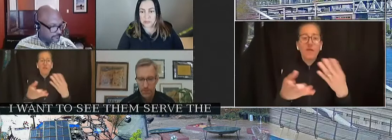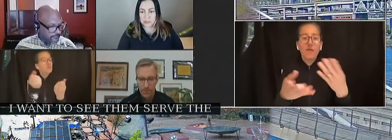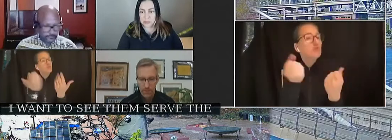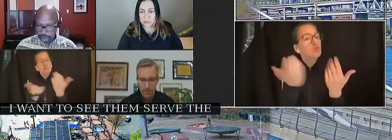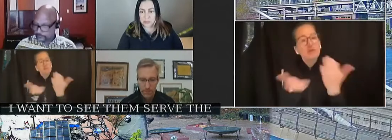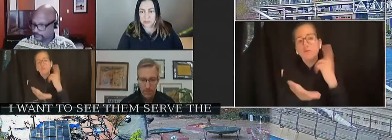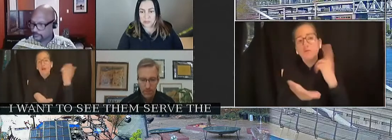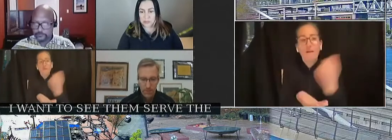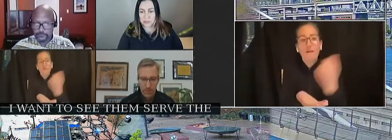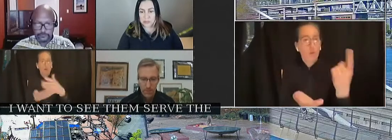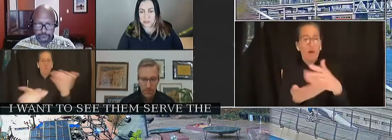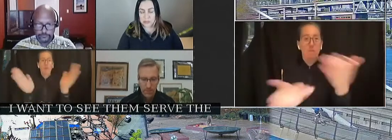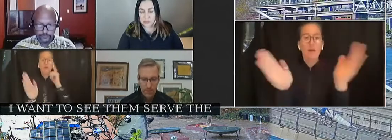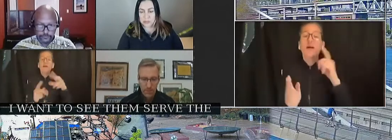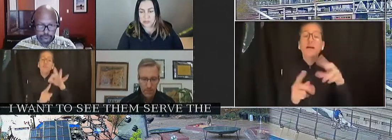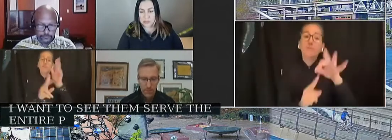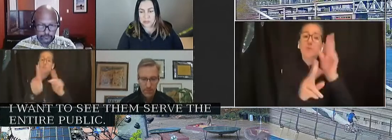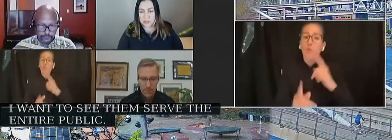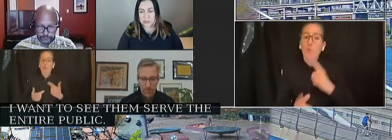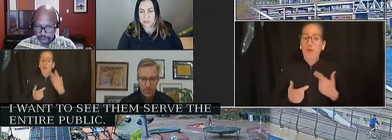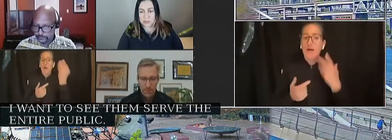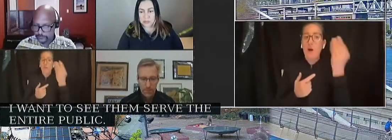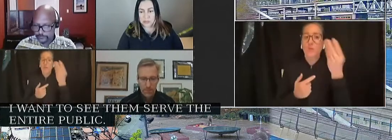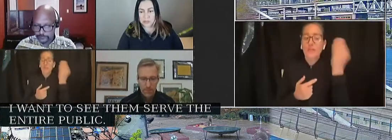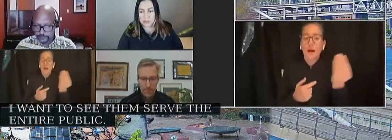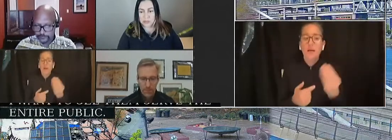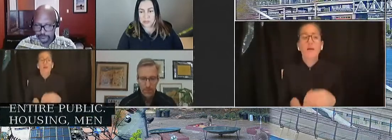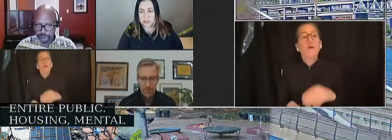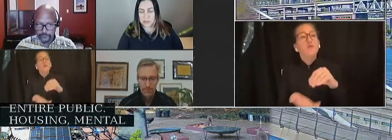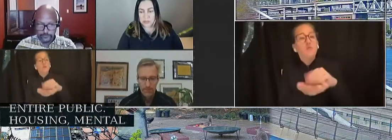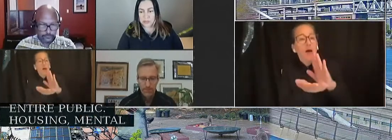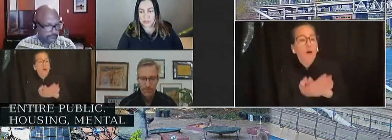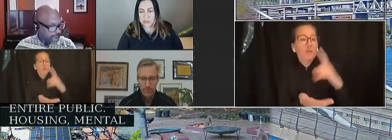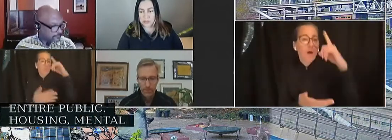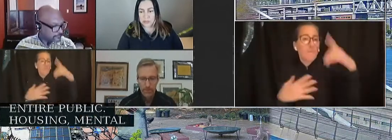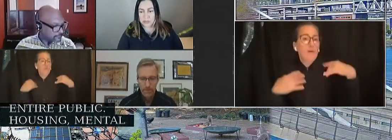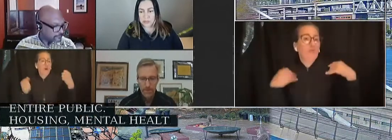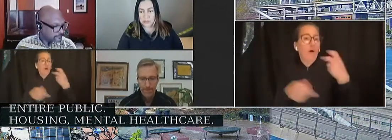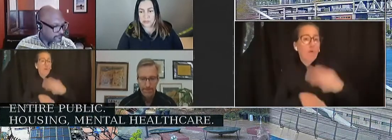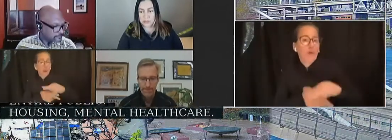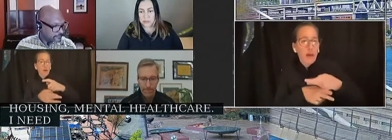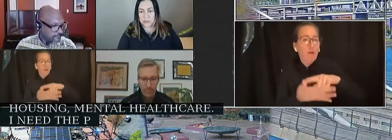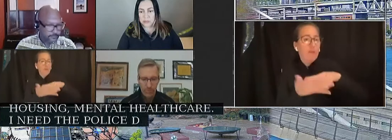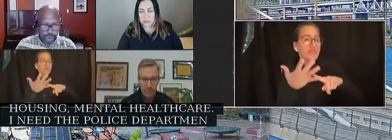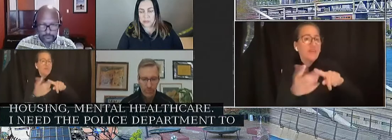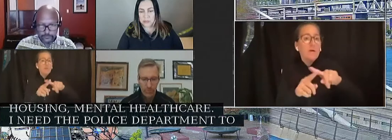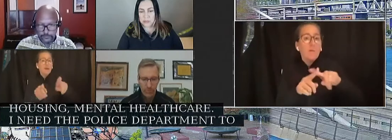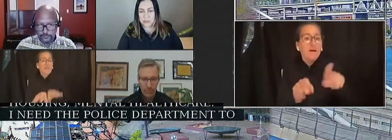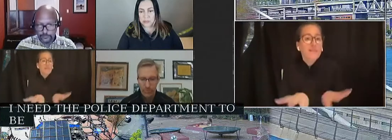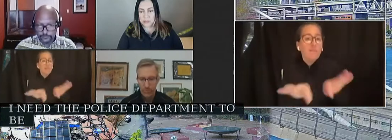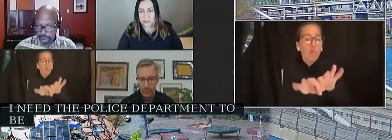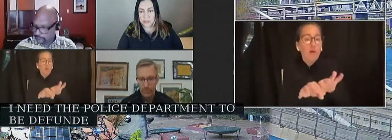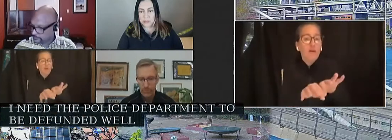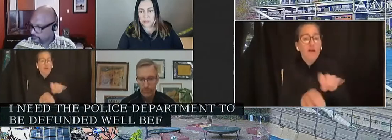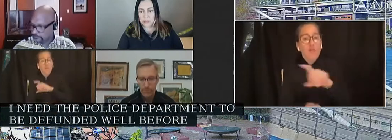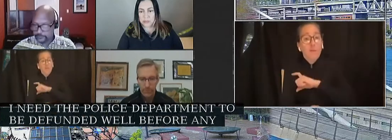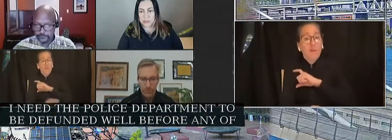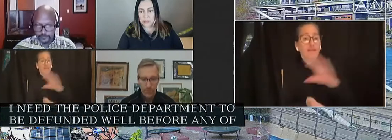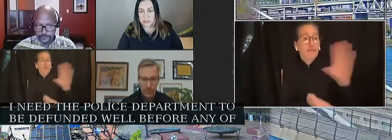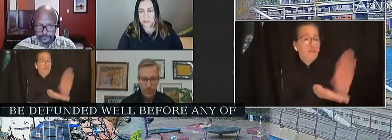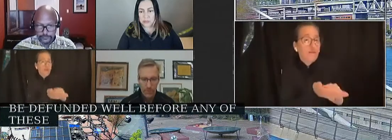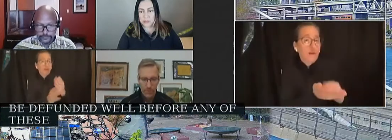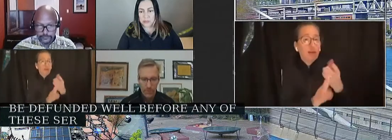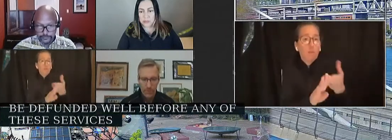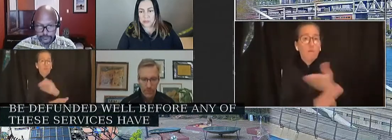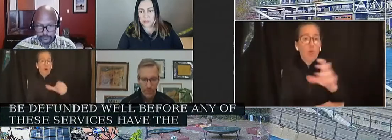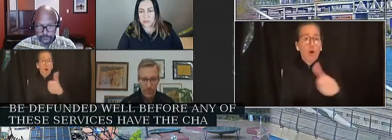care, records expungement clinics. Yet, I need the police department to be defunded well before any of these services have the